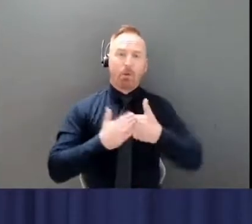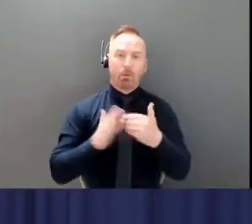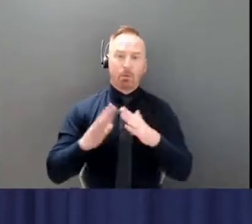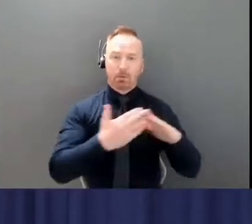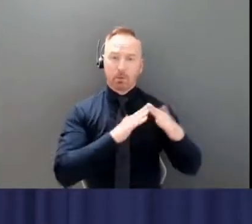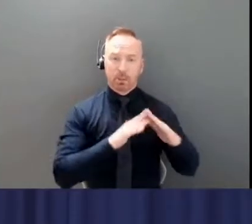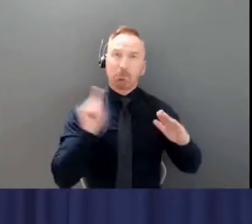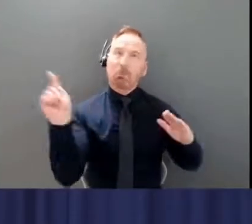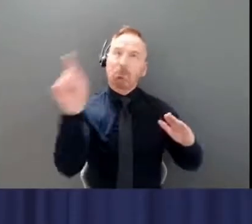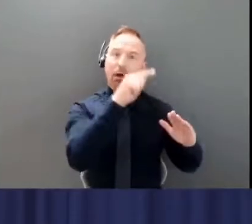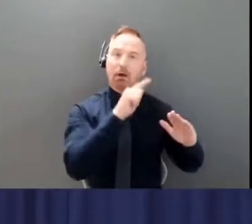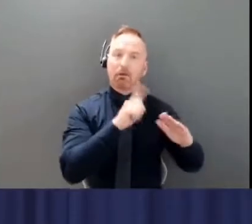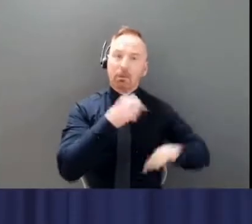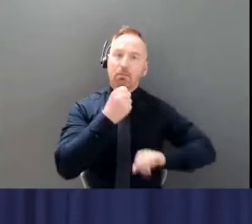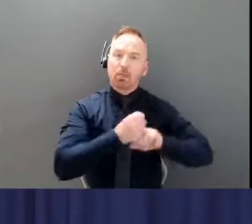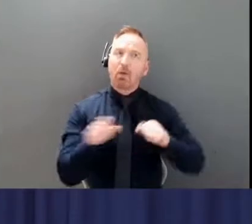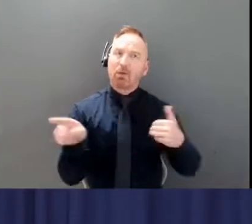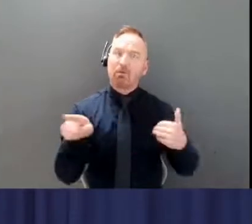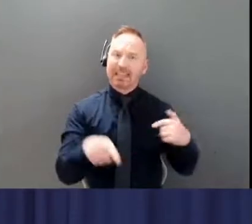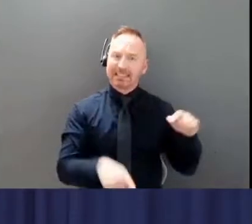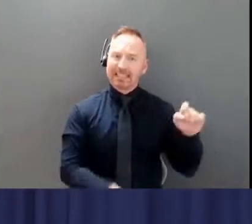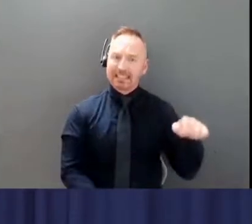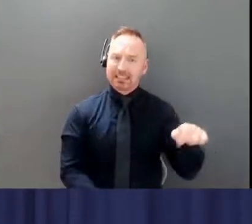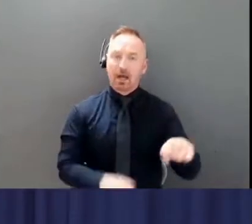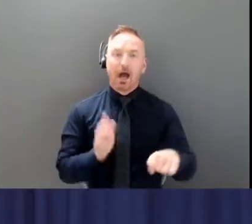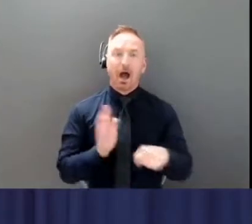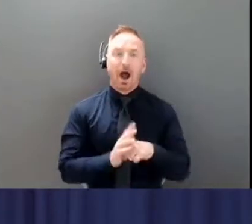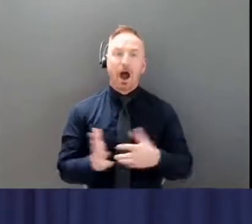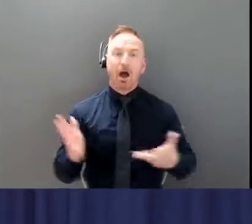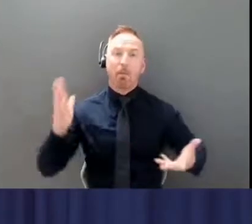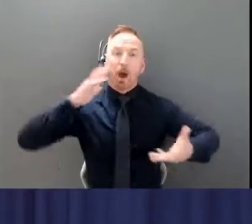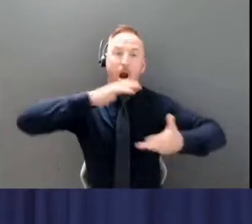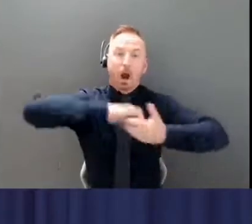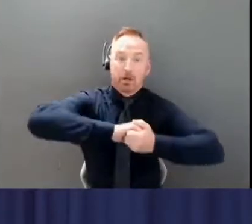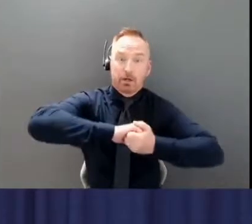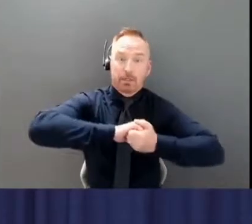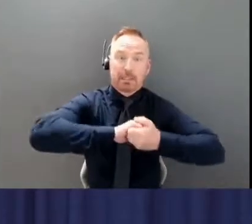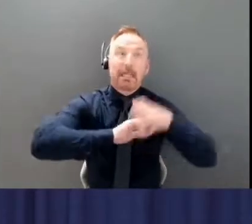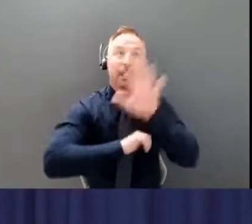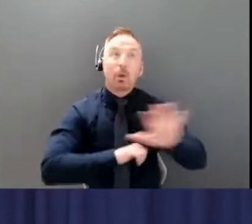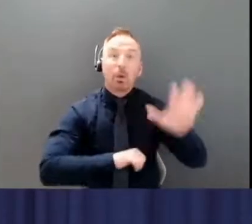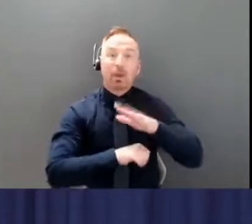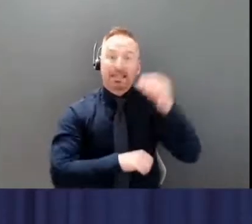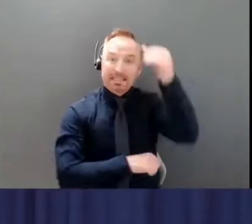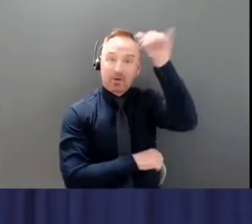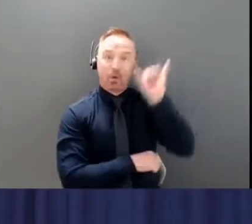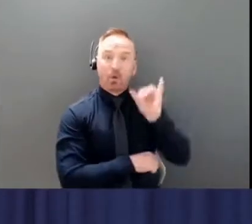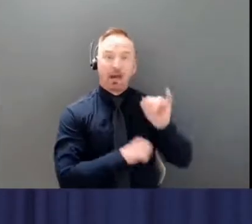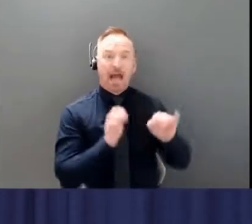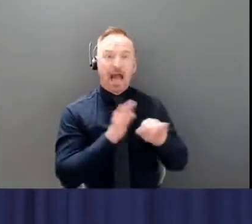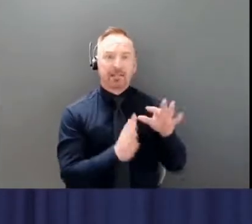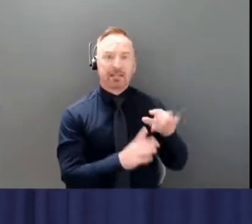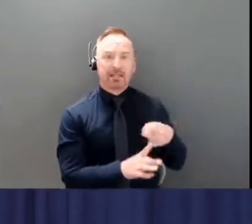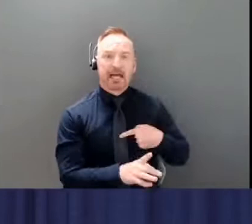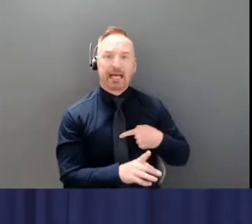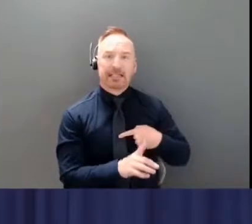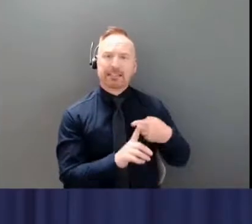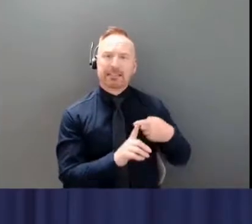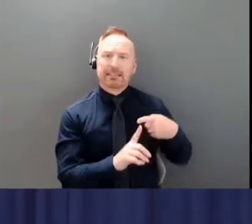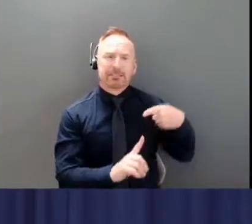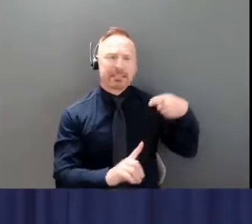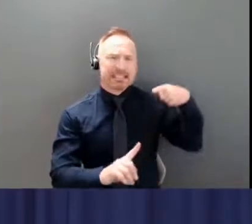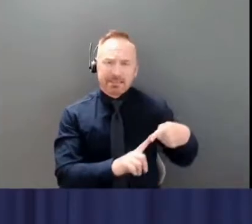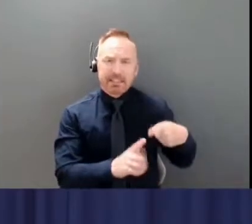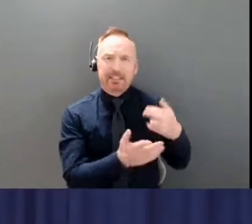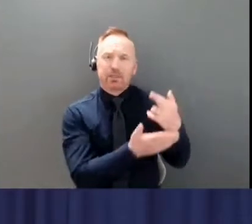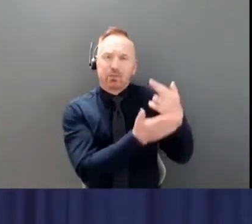We are also reaching out to our partners throughout the territory who have specialized resources that can help us provide the support that is